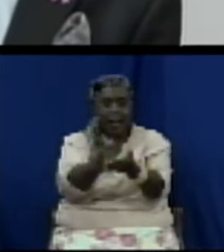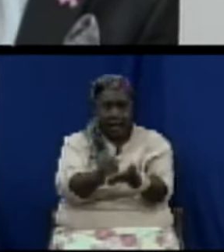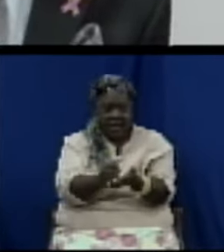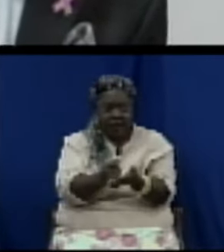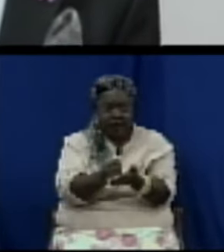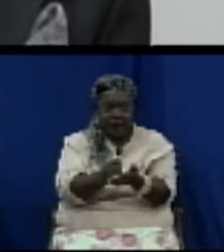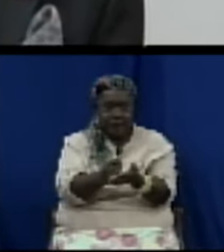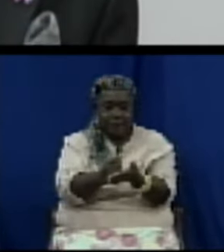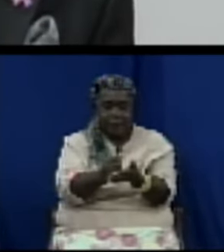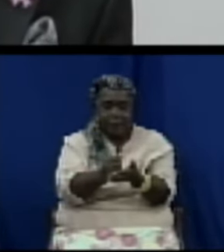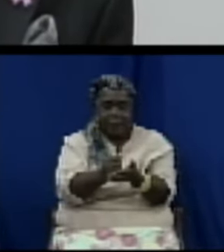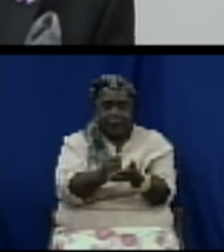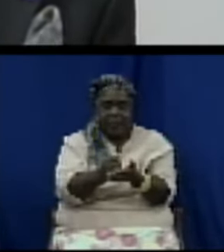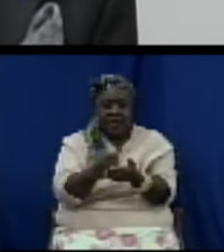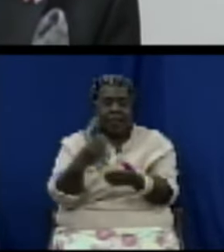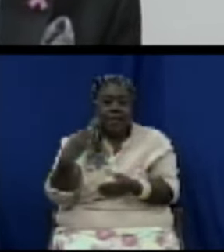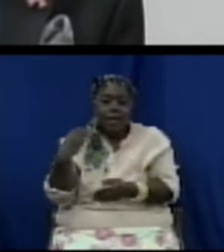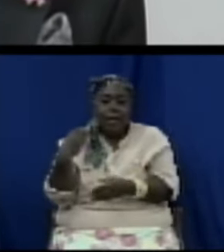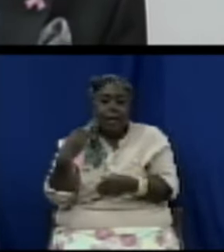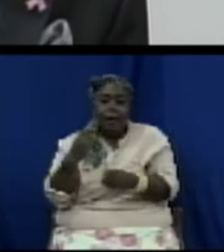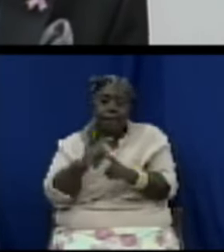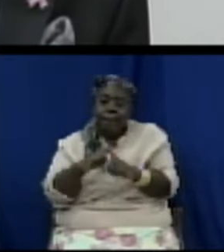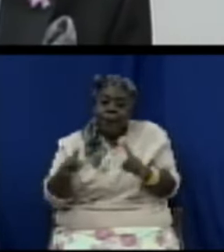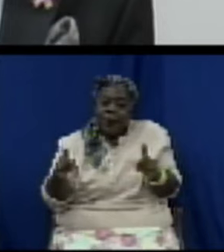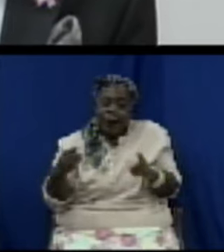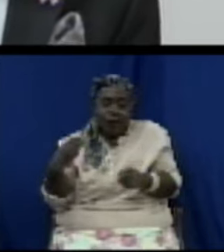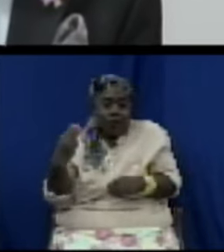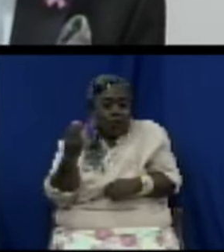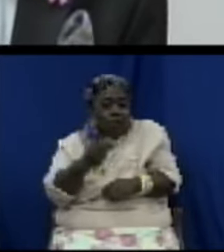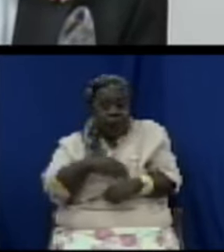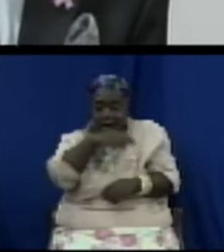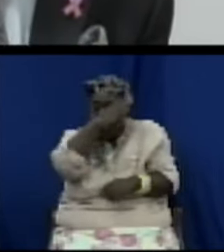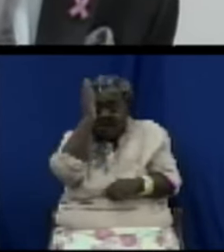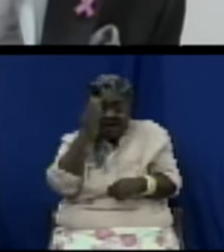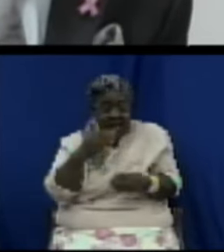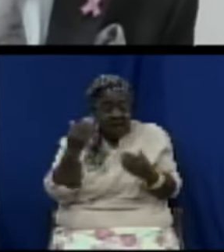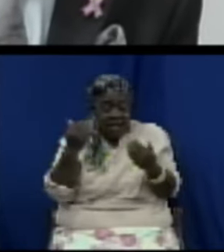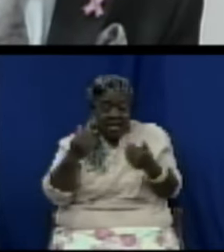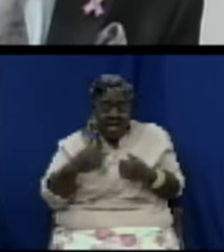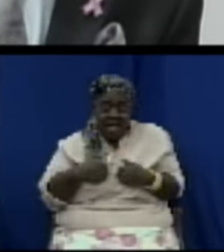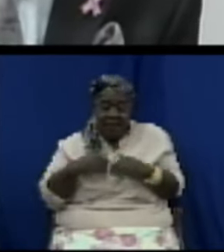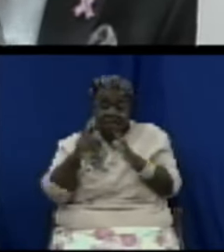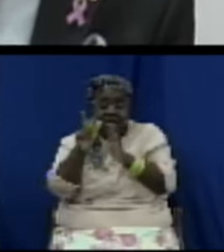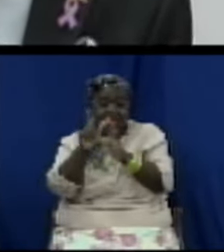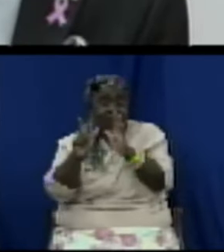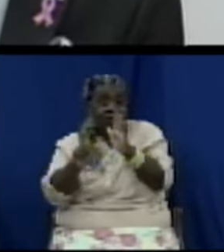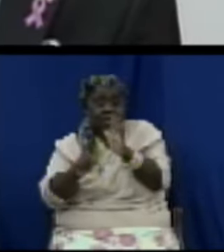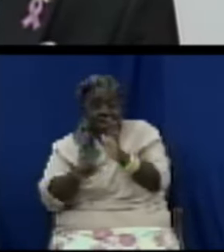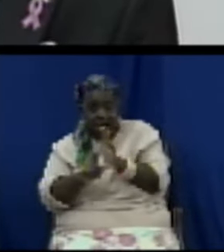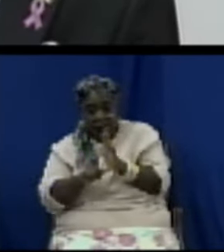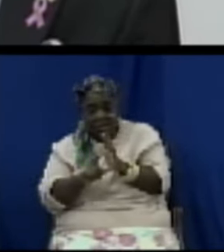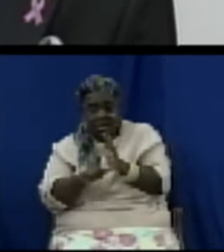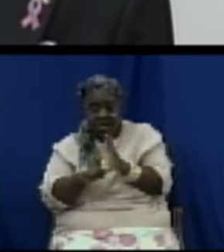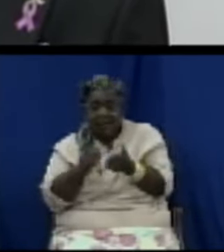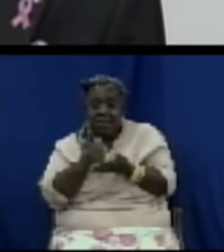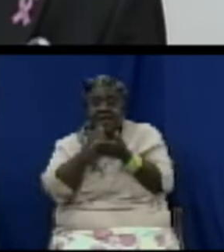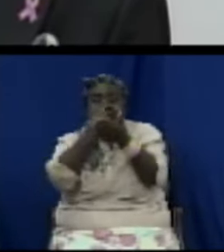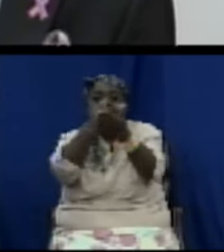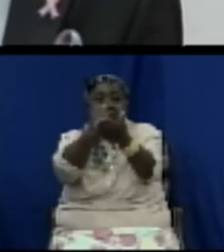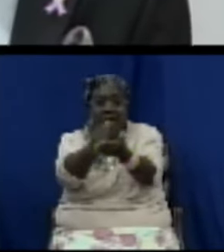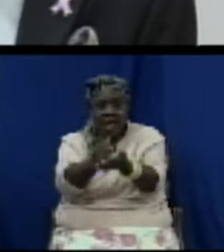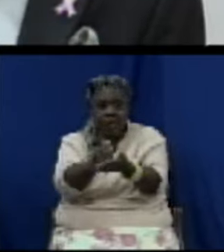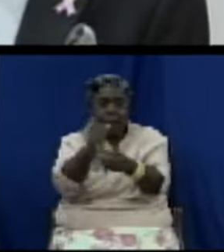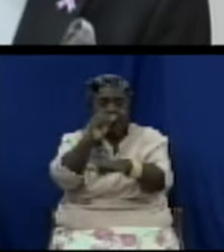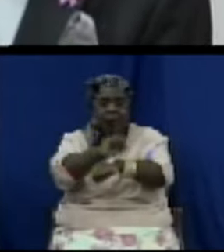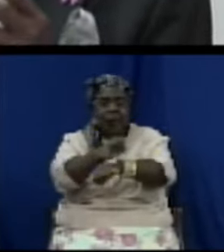lacuna which prevented them from really operating the way